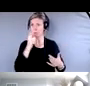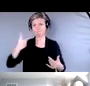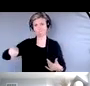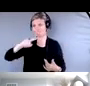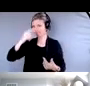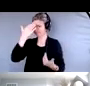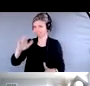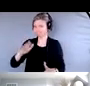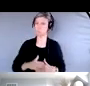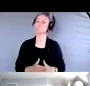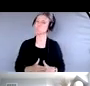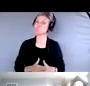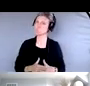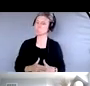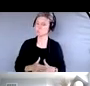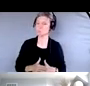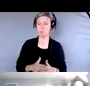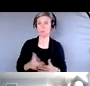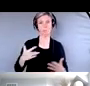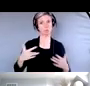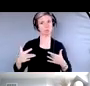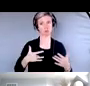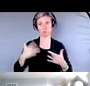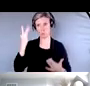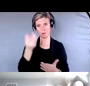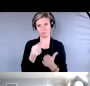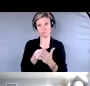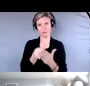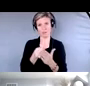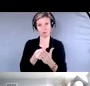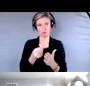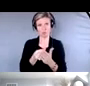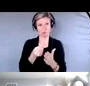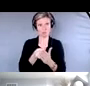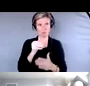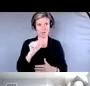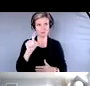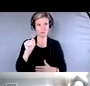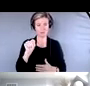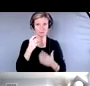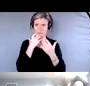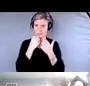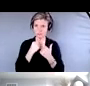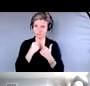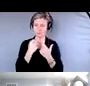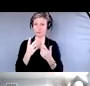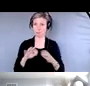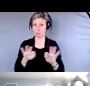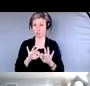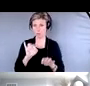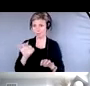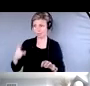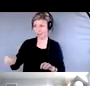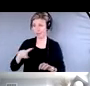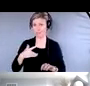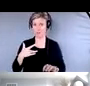financial resources and assets are extremely important to individuals. So they don't know who to help, then that abuse or financial